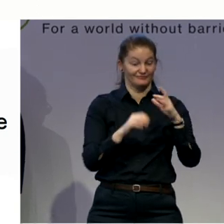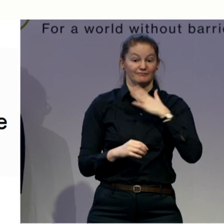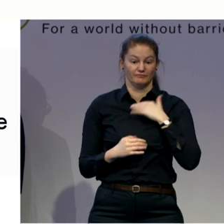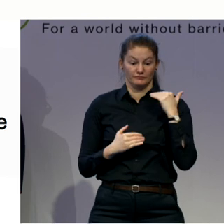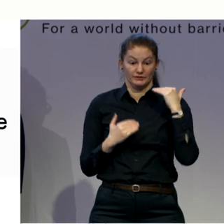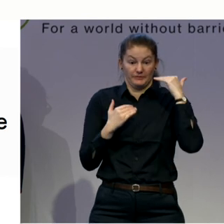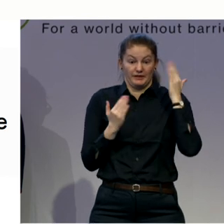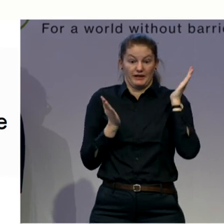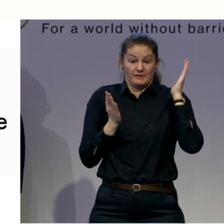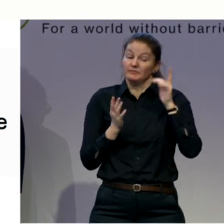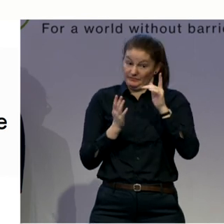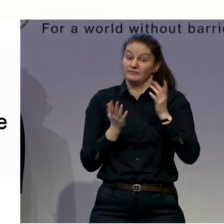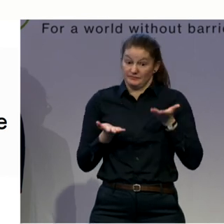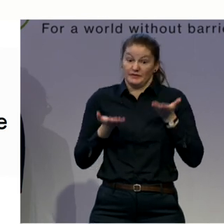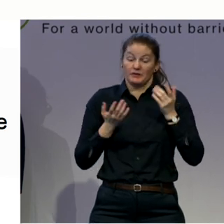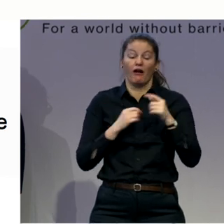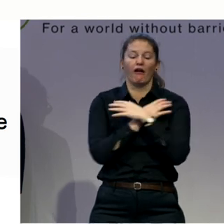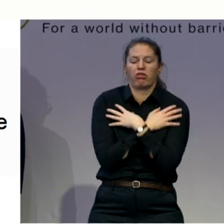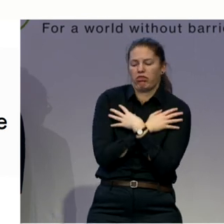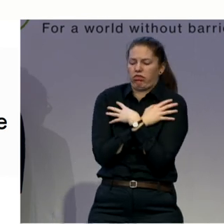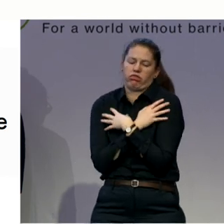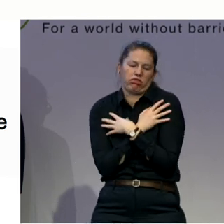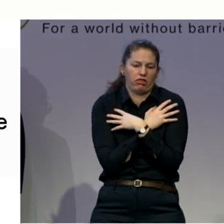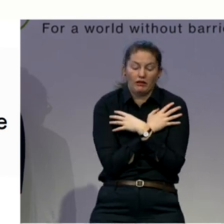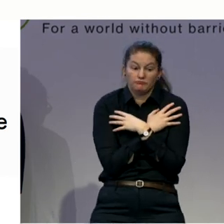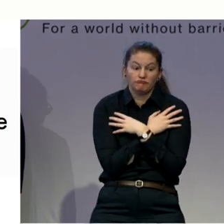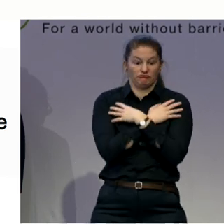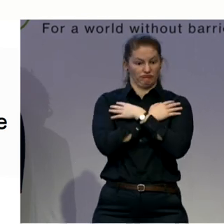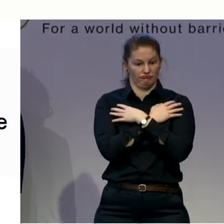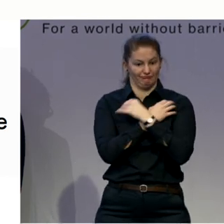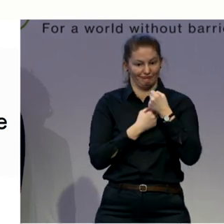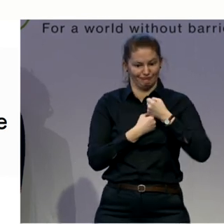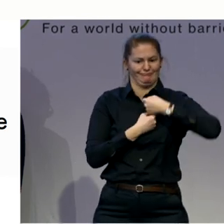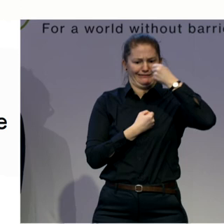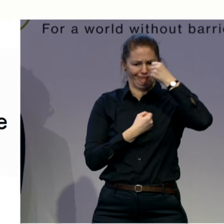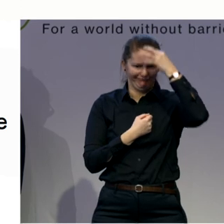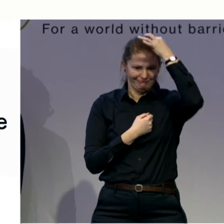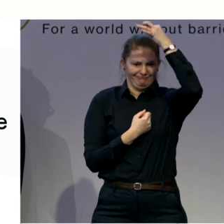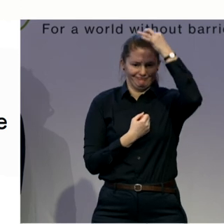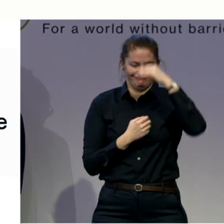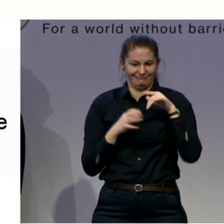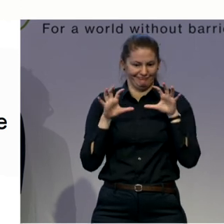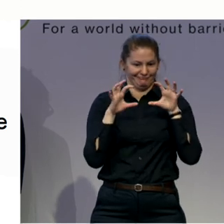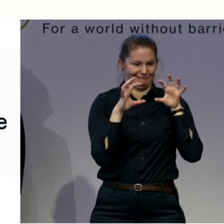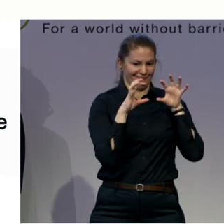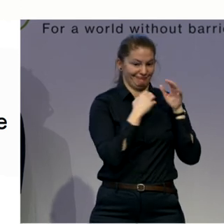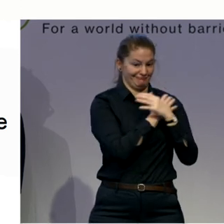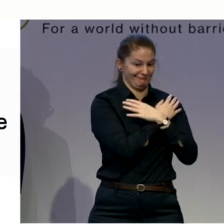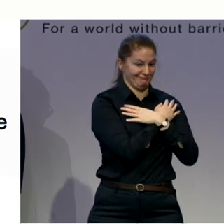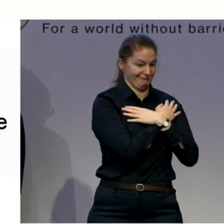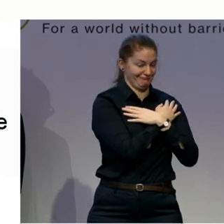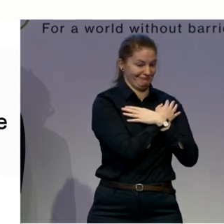super tall and stretched. So let's try rotation. To your right side, and